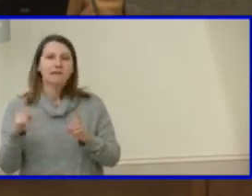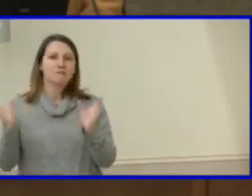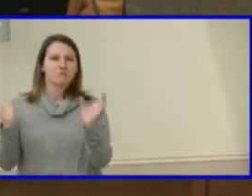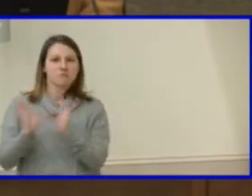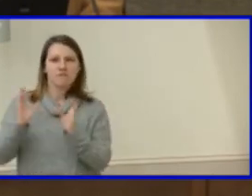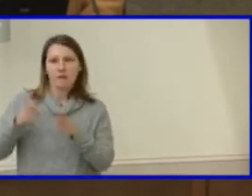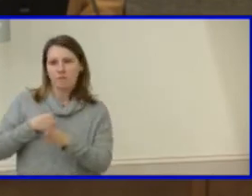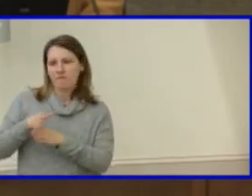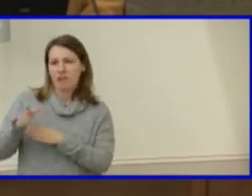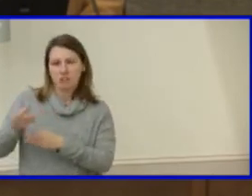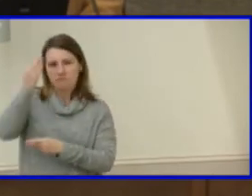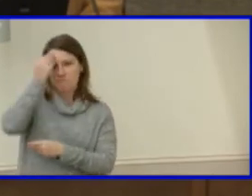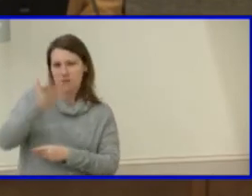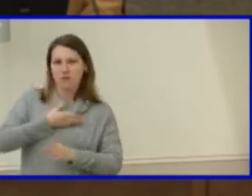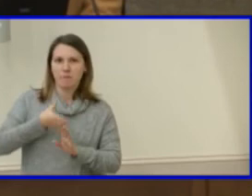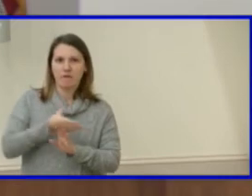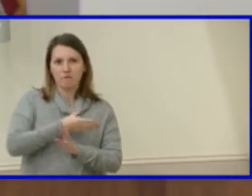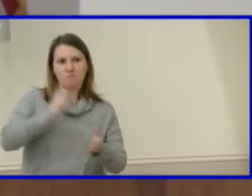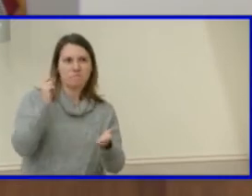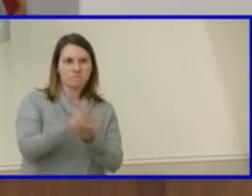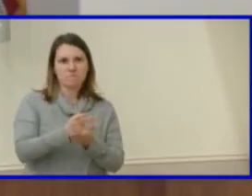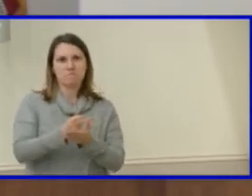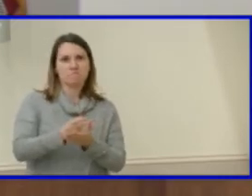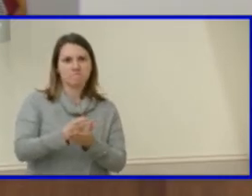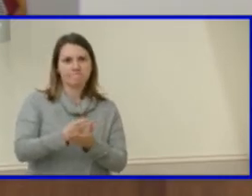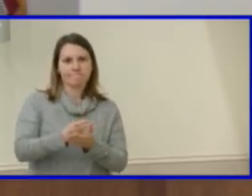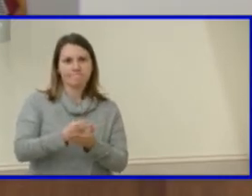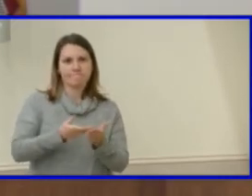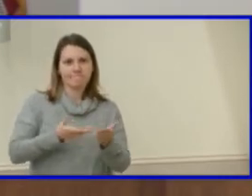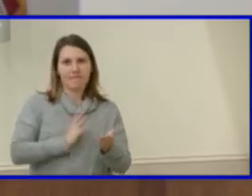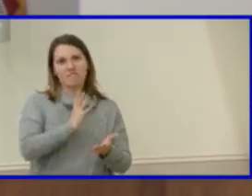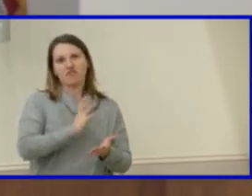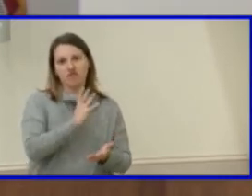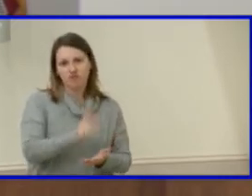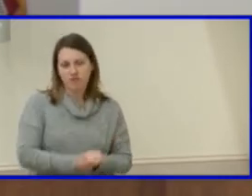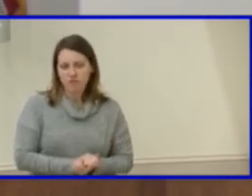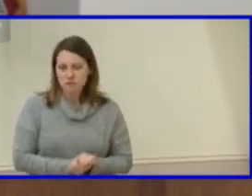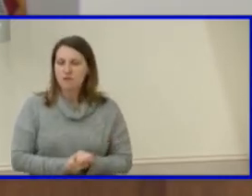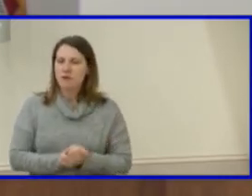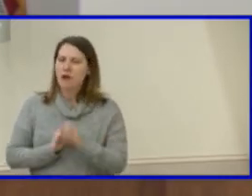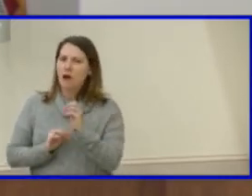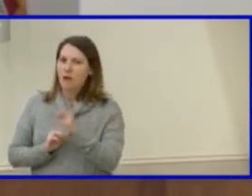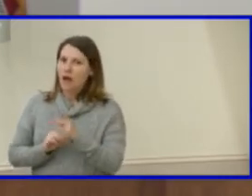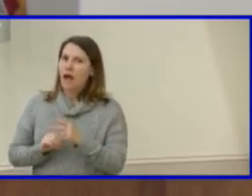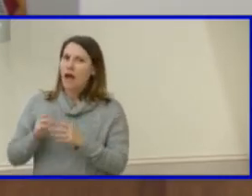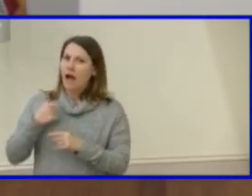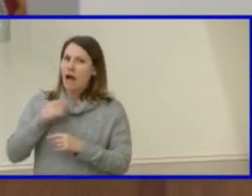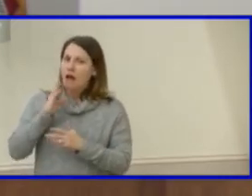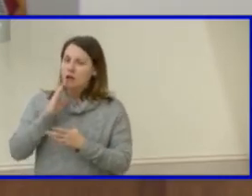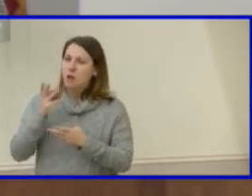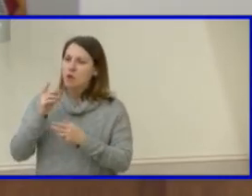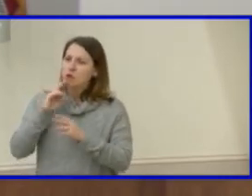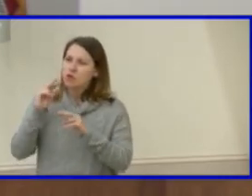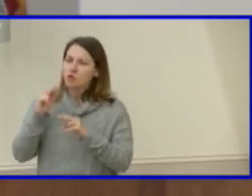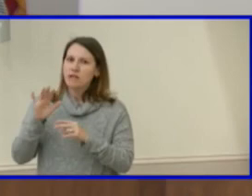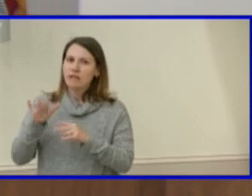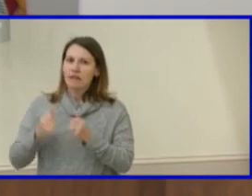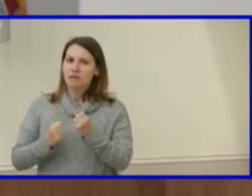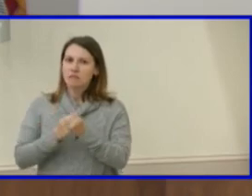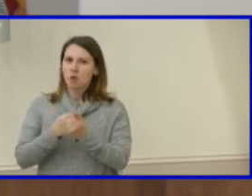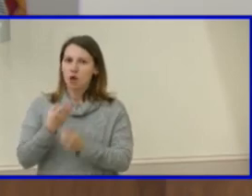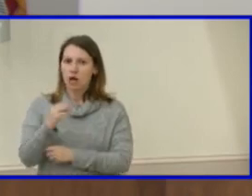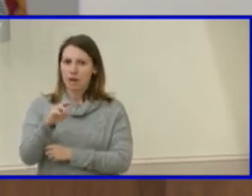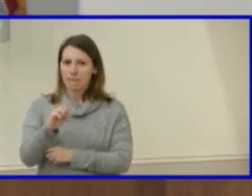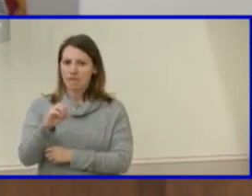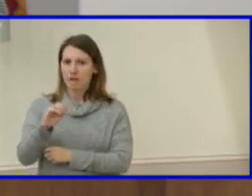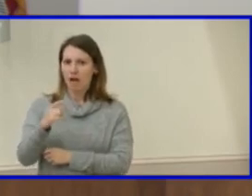is going to happen here and and then while you're looking at that in an effort to support um mrs ogburn's recommendation